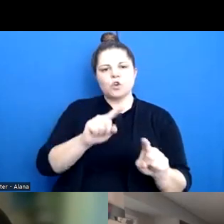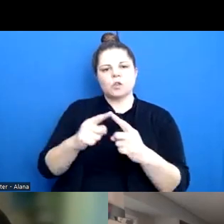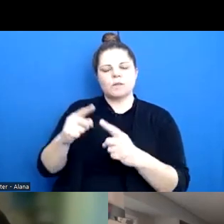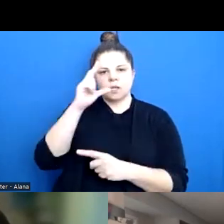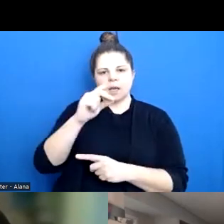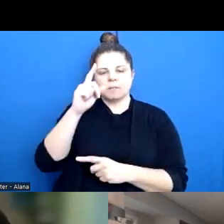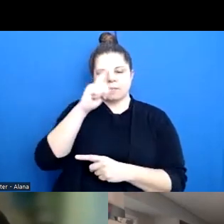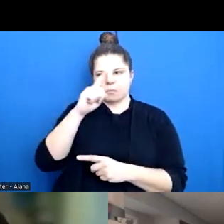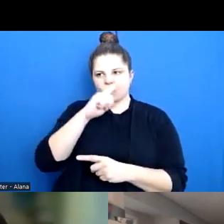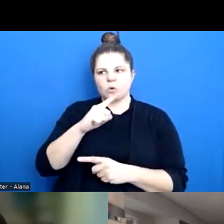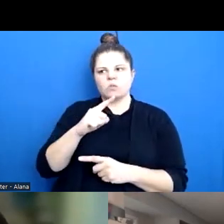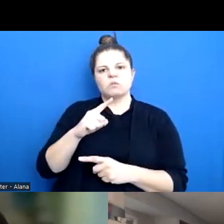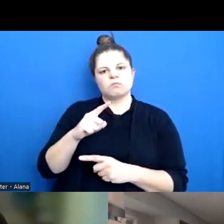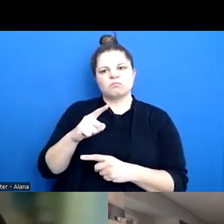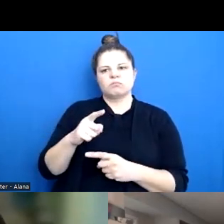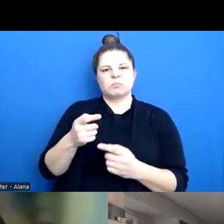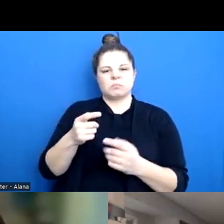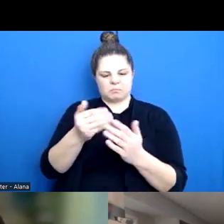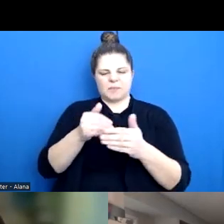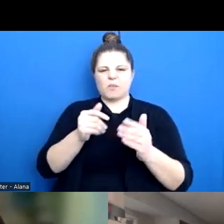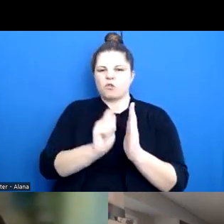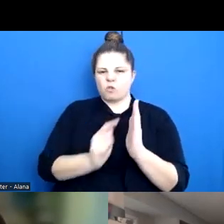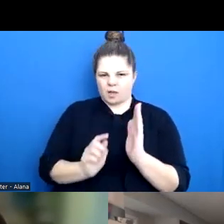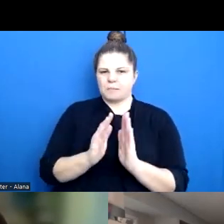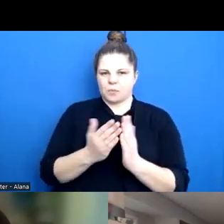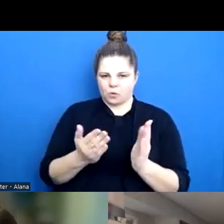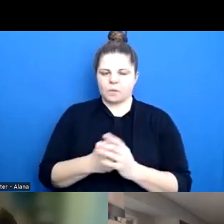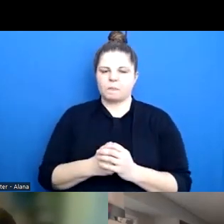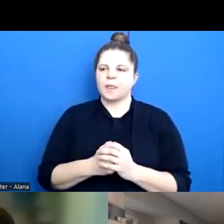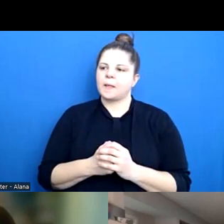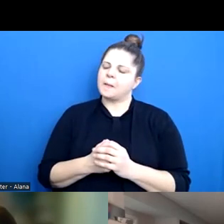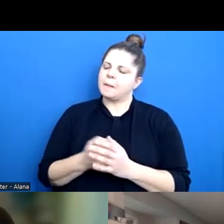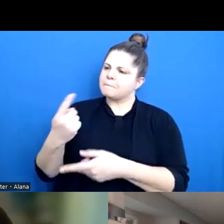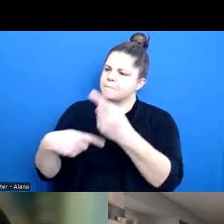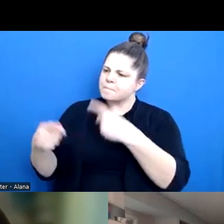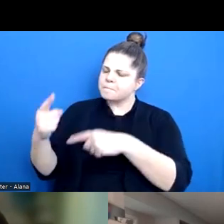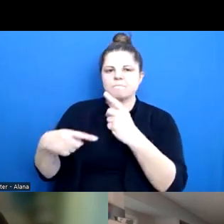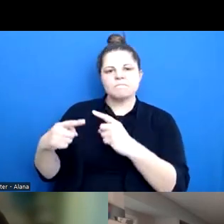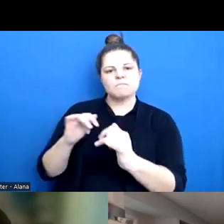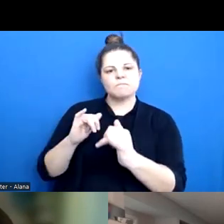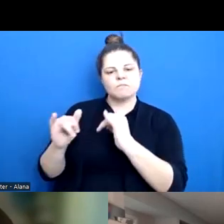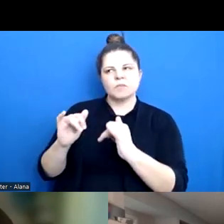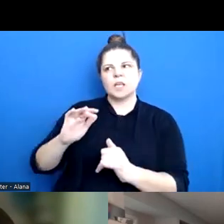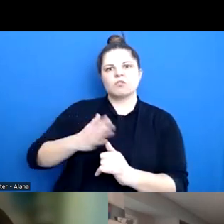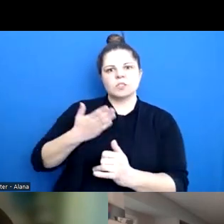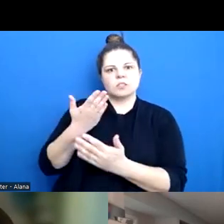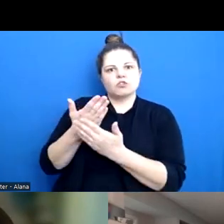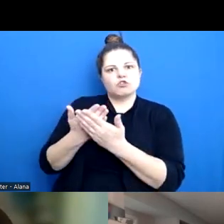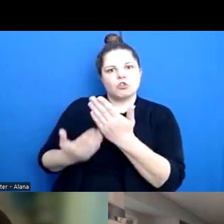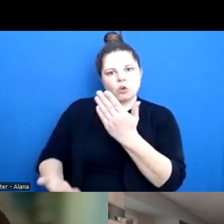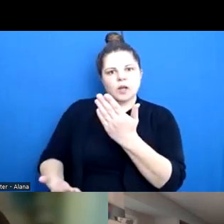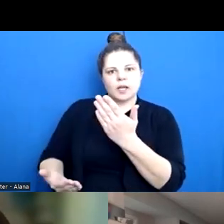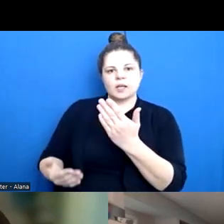Welcome to Consent was the very detailed stories about how some of this pressure